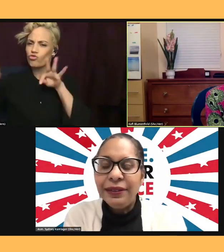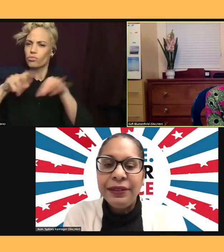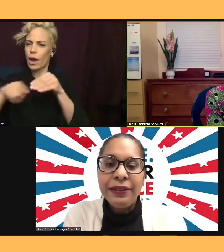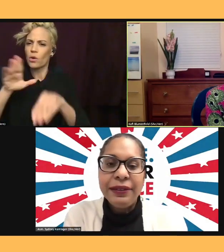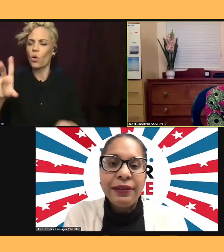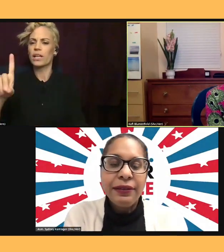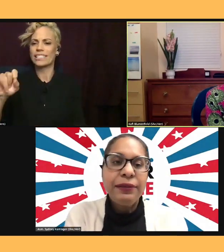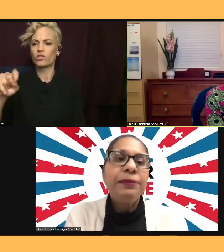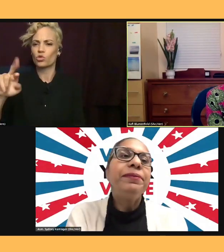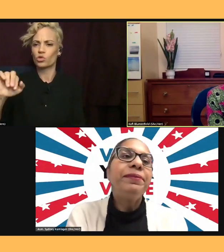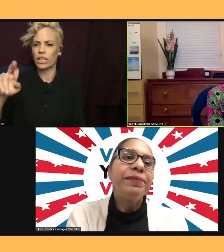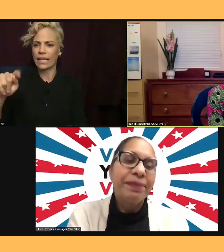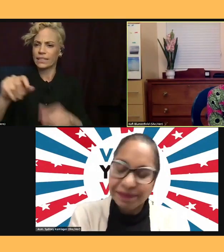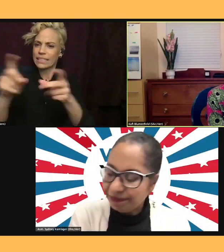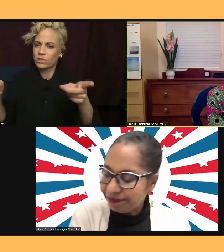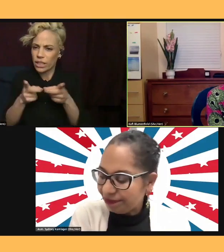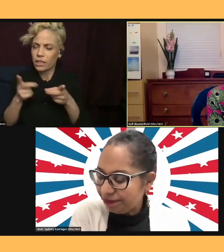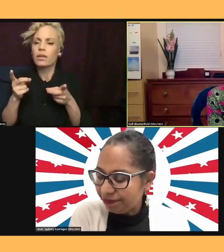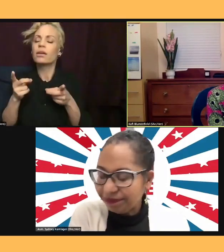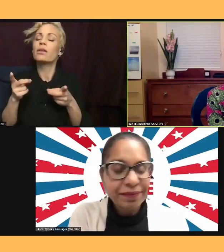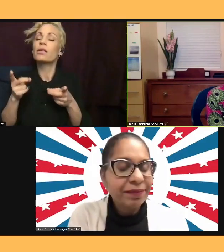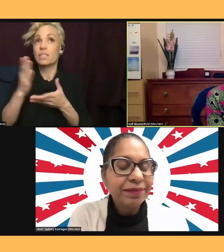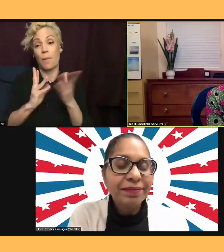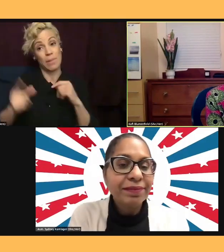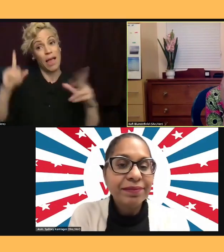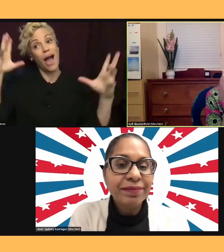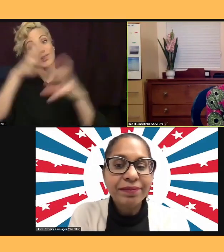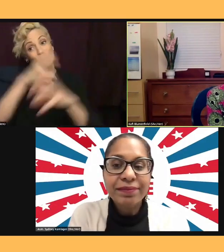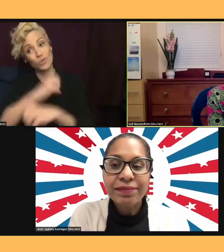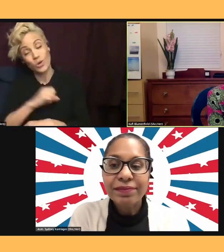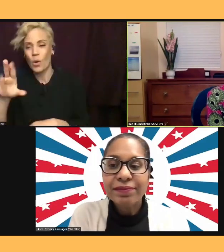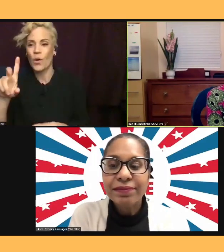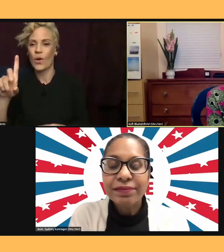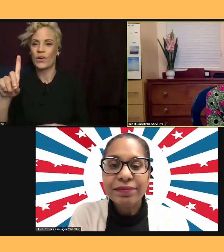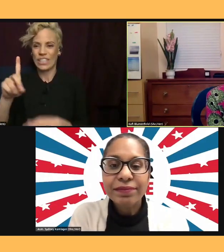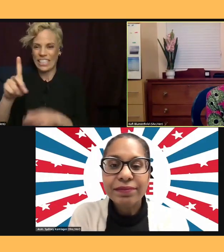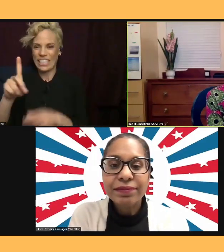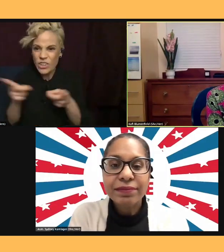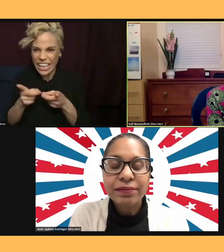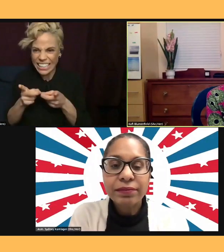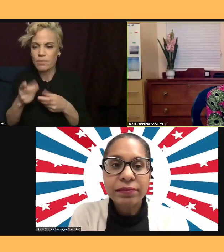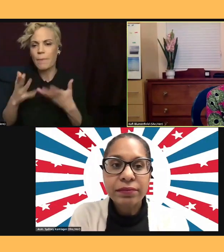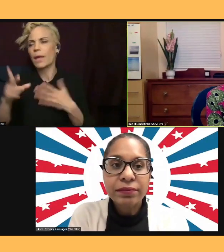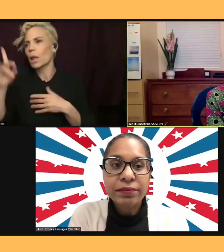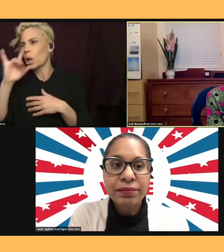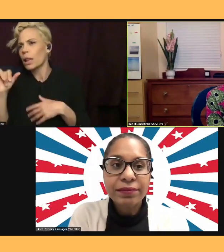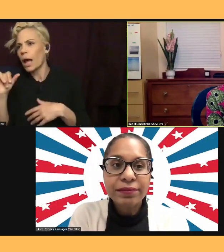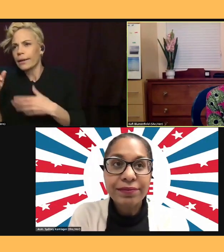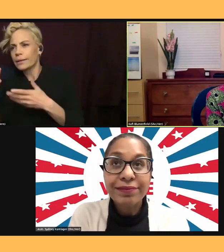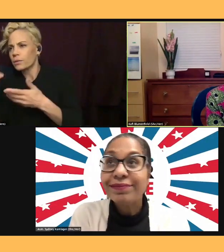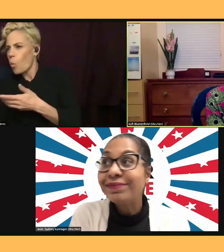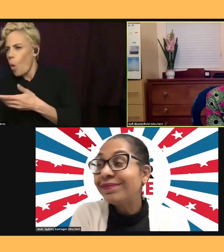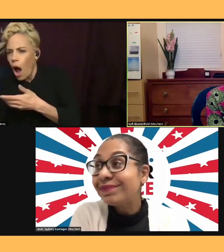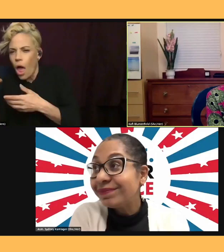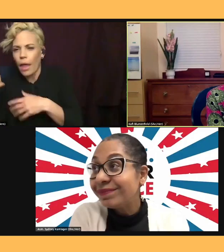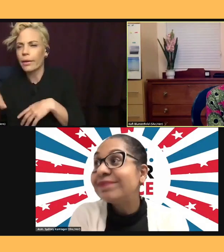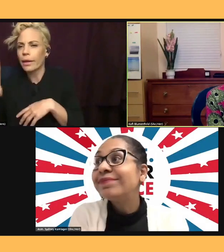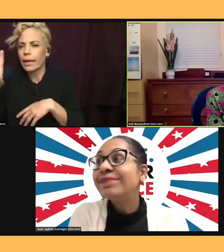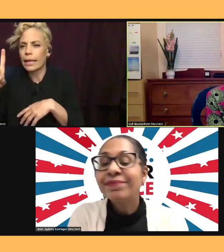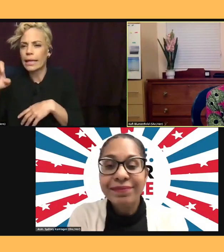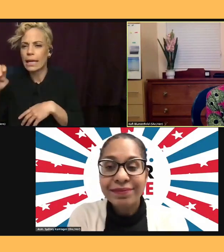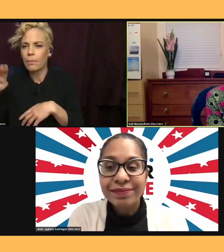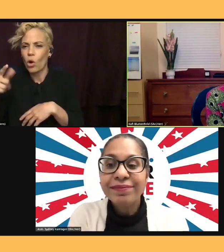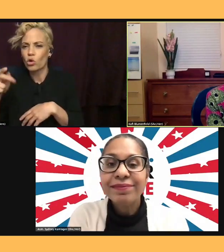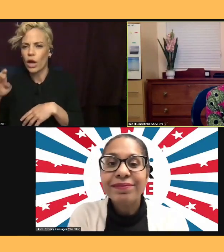district is of one demographic or another demographic. And I think that your statement is important,